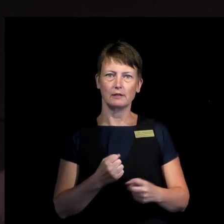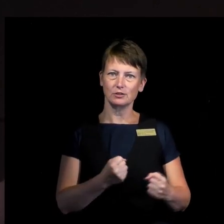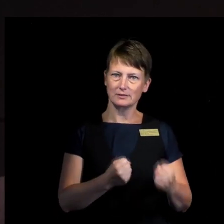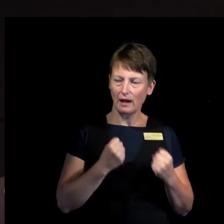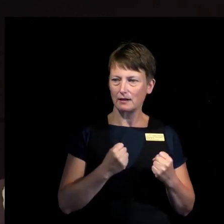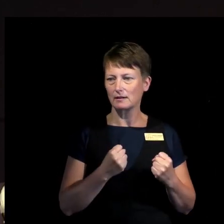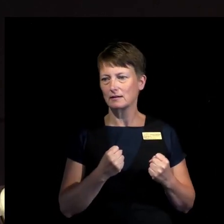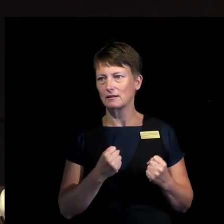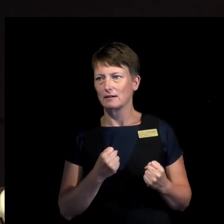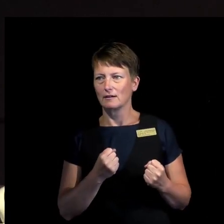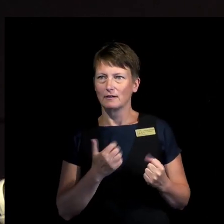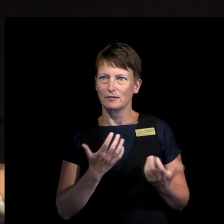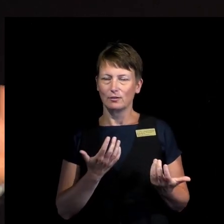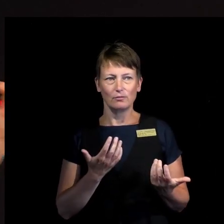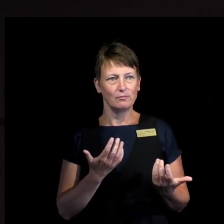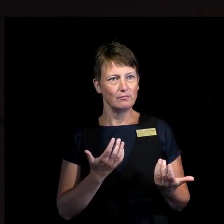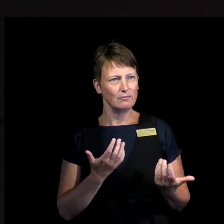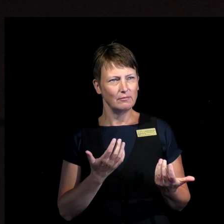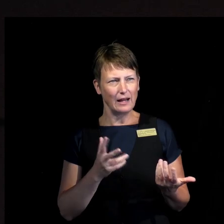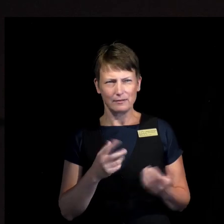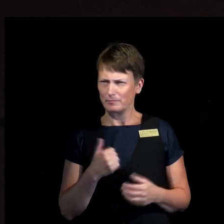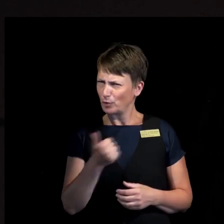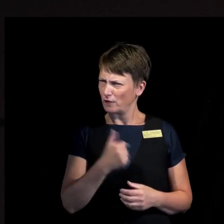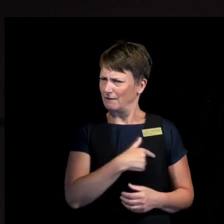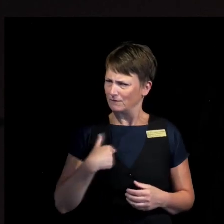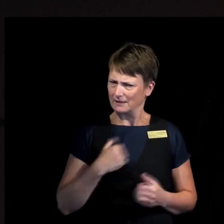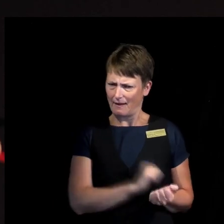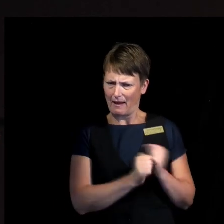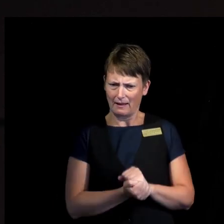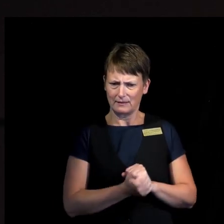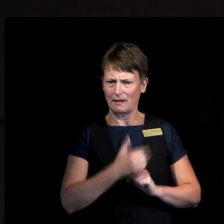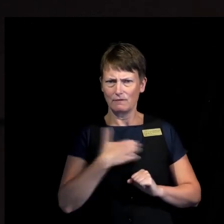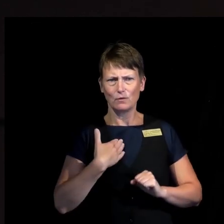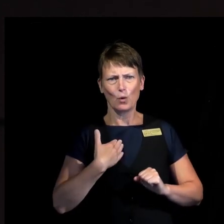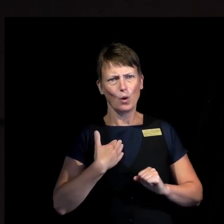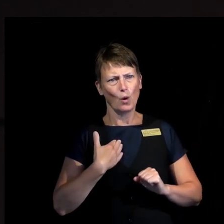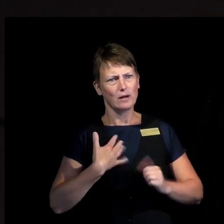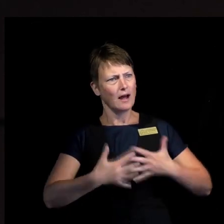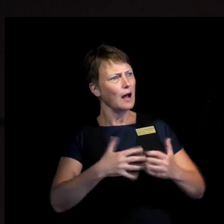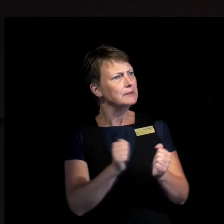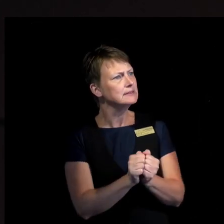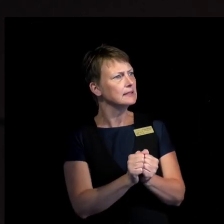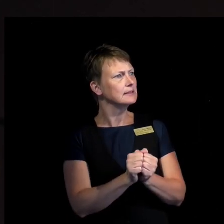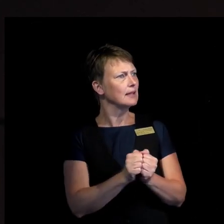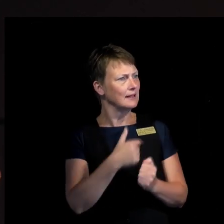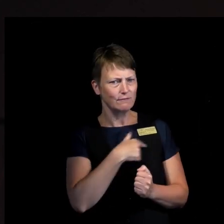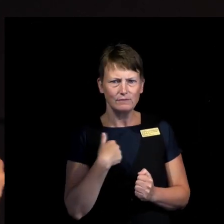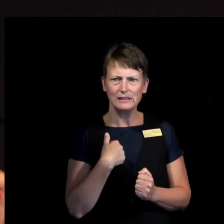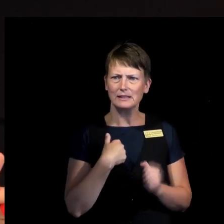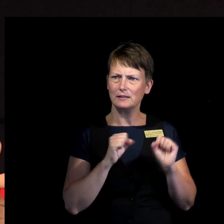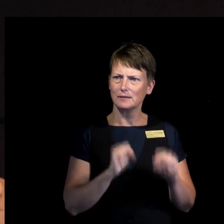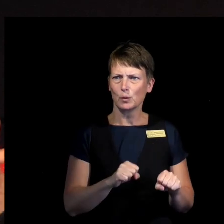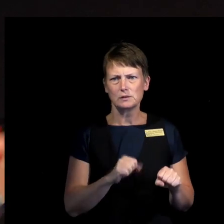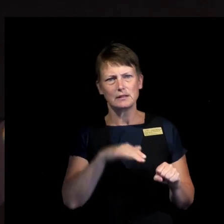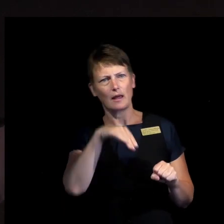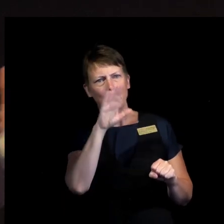And, or do we need to have a different approach from the other side, being more constructive, not being, you know, the,